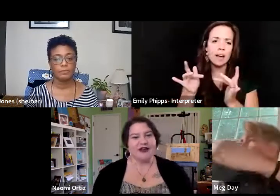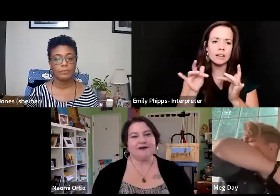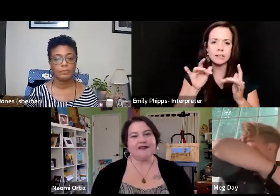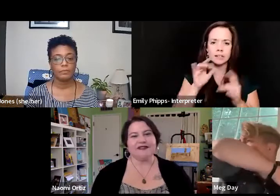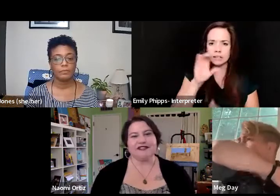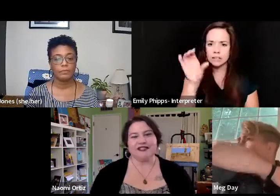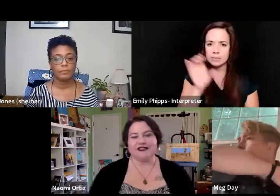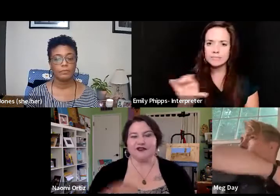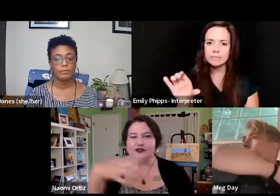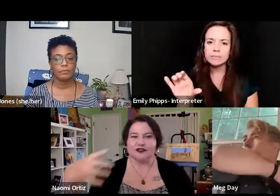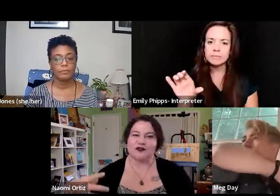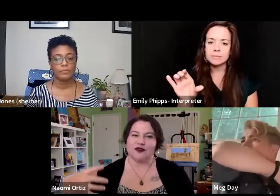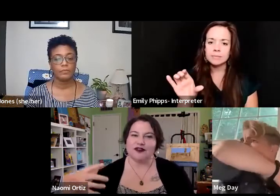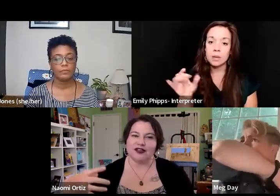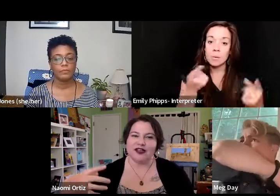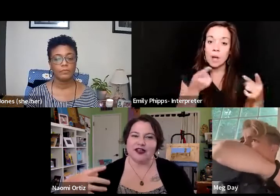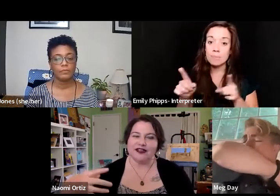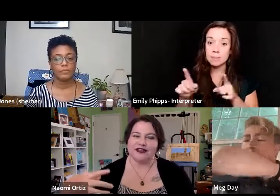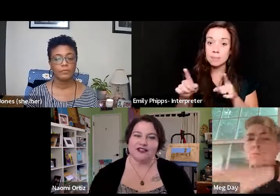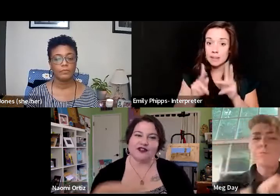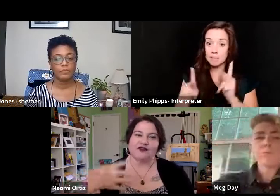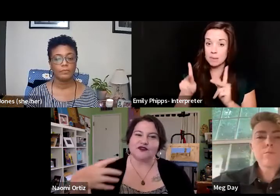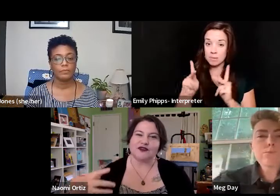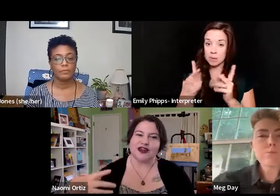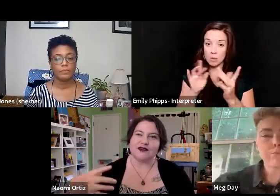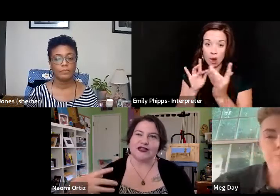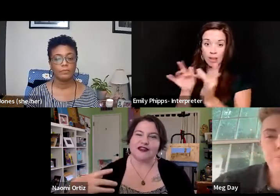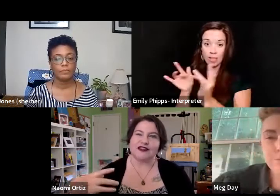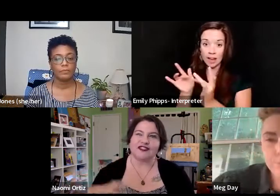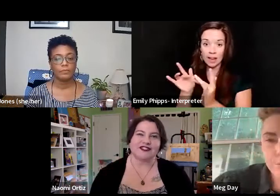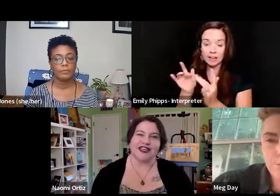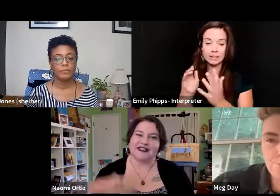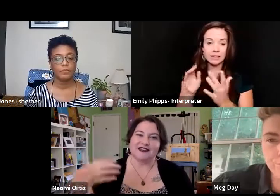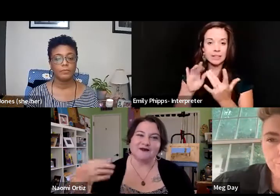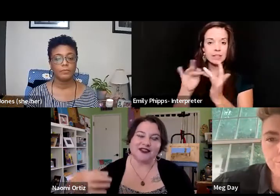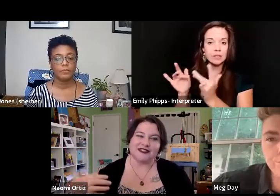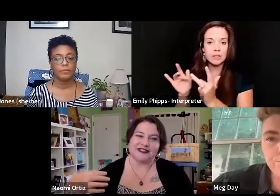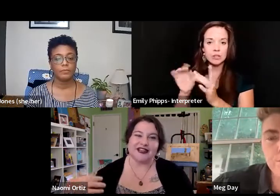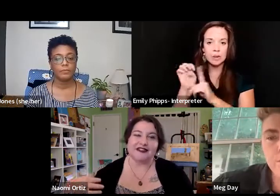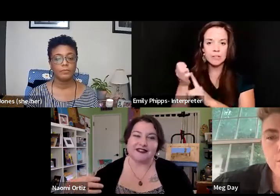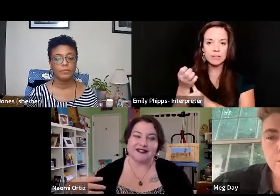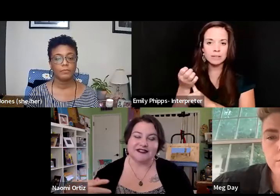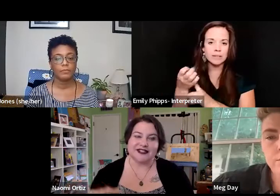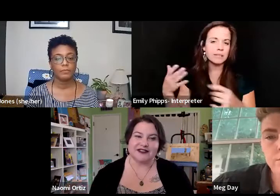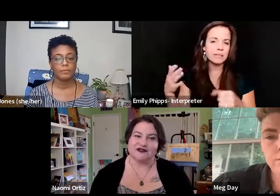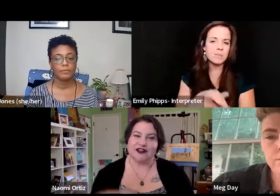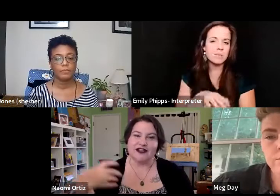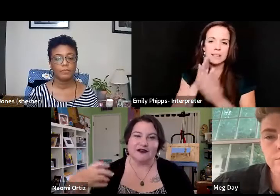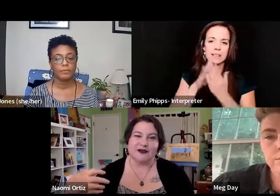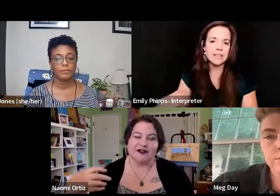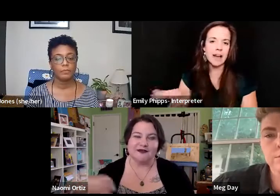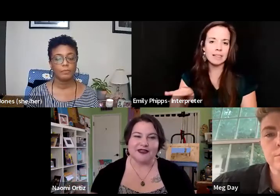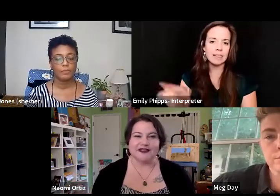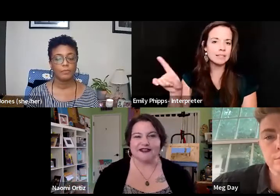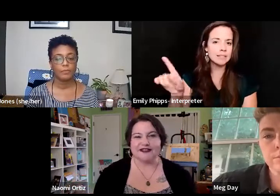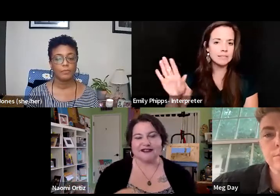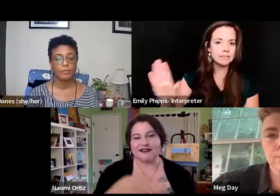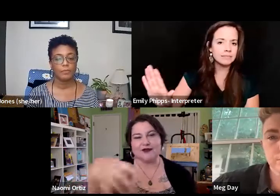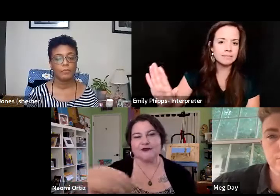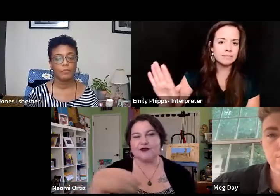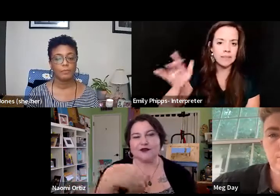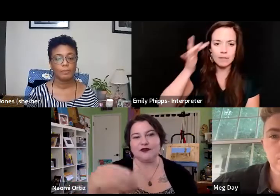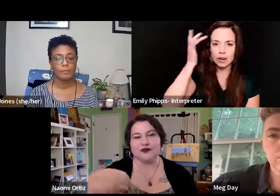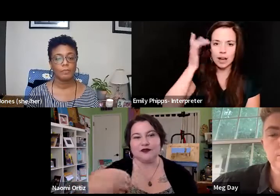And what happens is like the folks who are online in this virtual environment just get completely silenced and forgotten about because